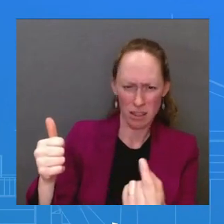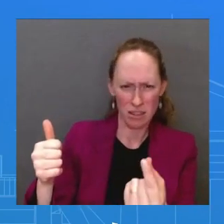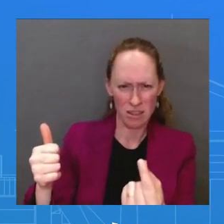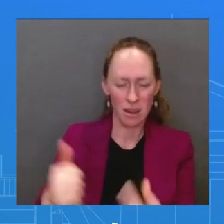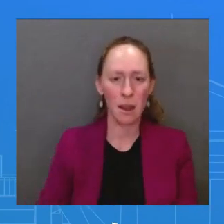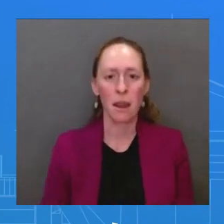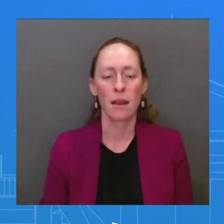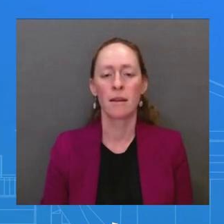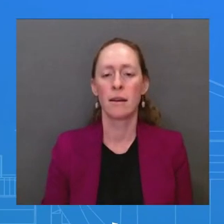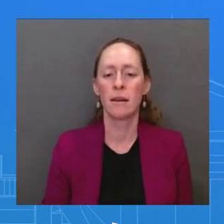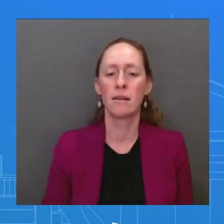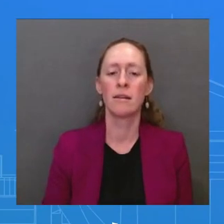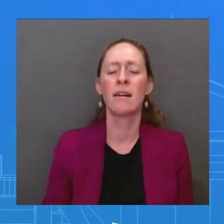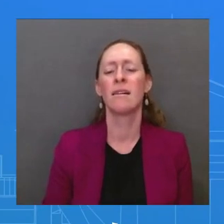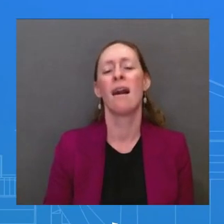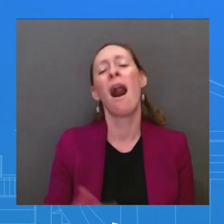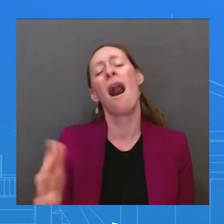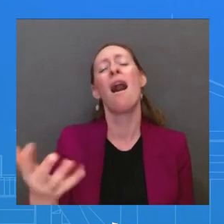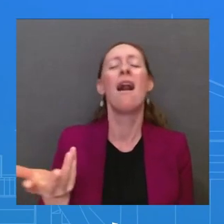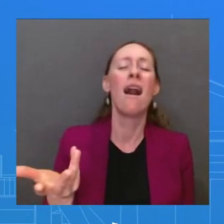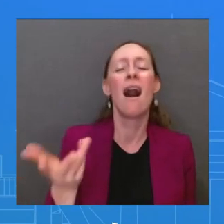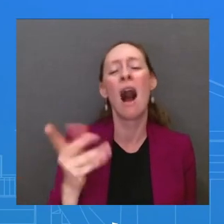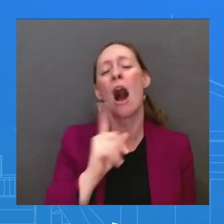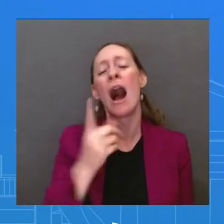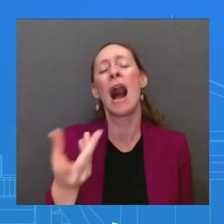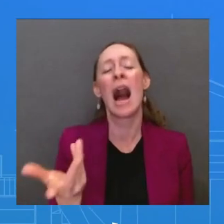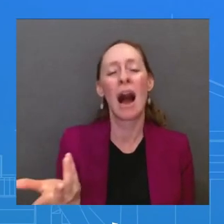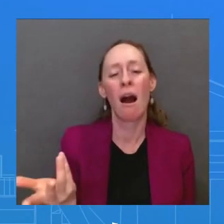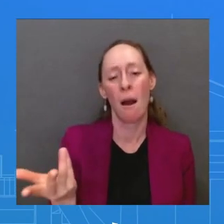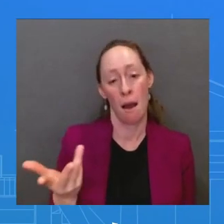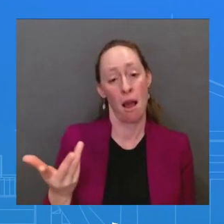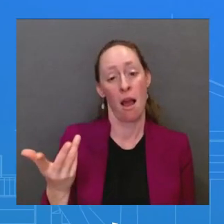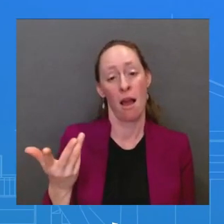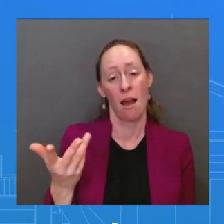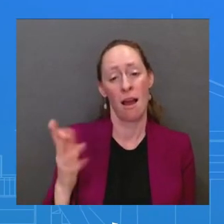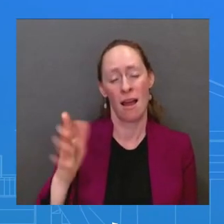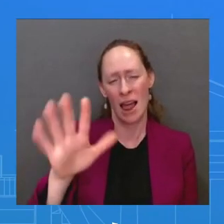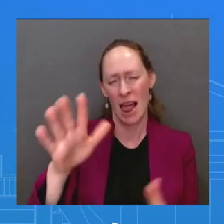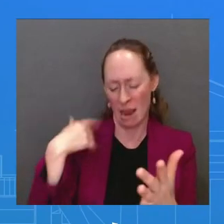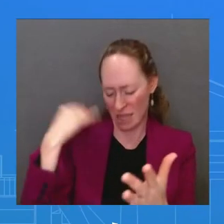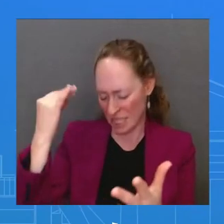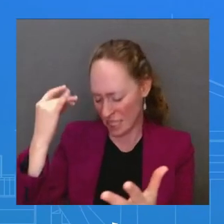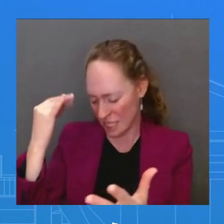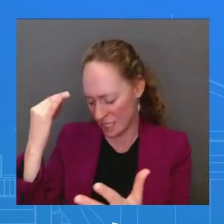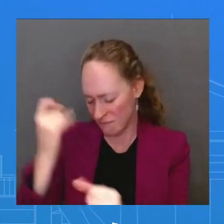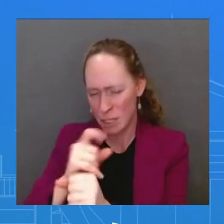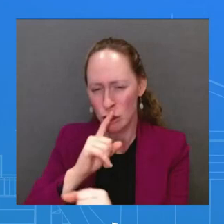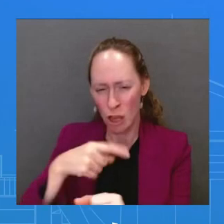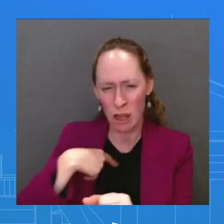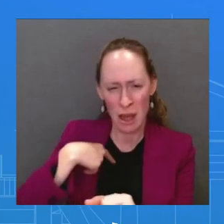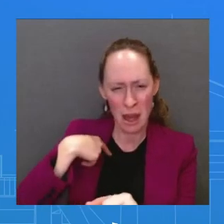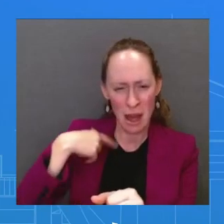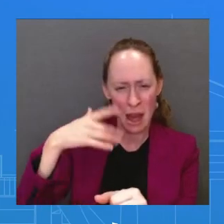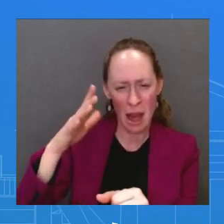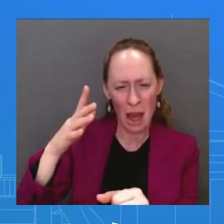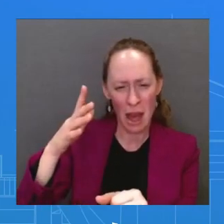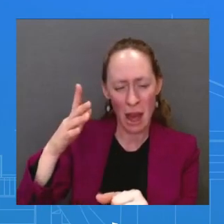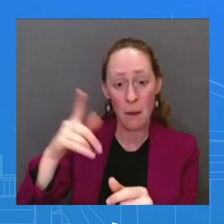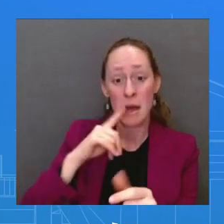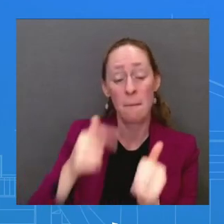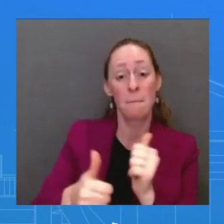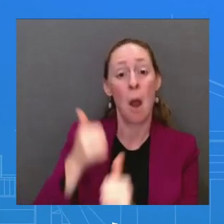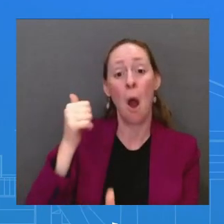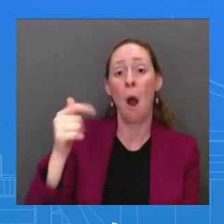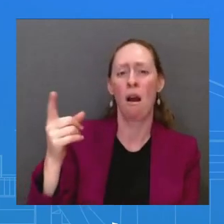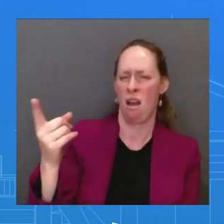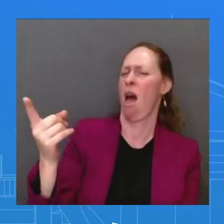proposition that so many of the other members of the G20 signed on to. I don't expect that Russia is going to flip its position on